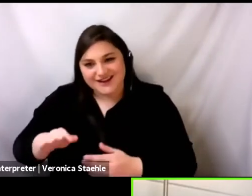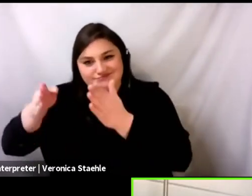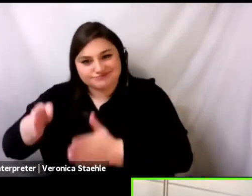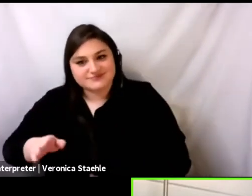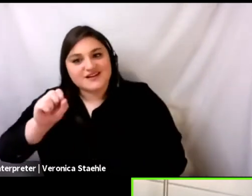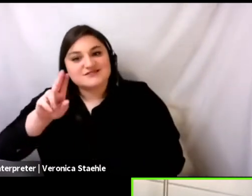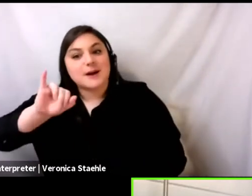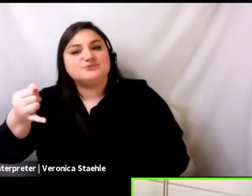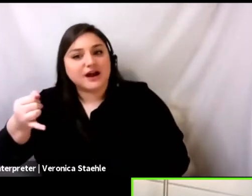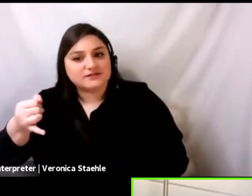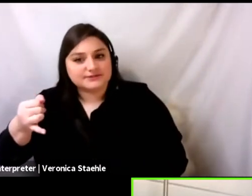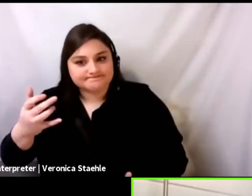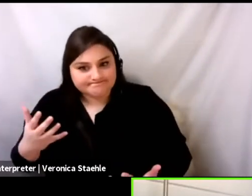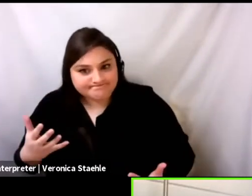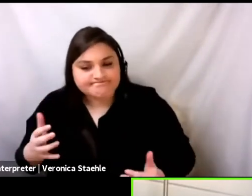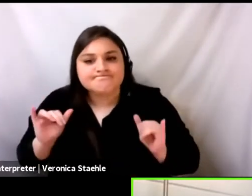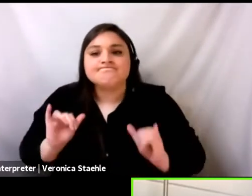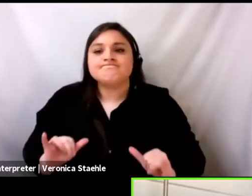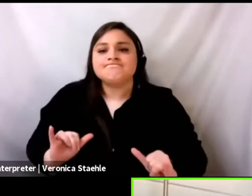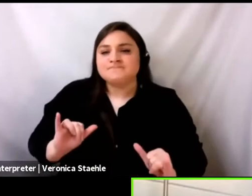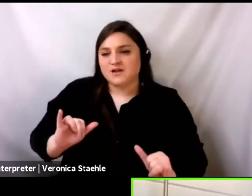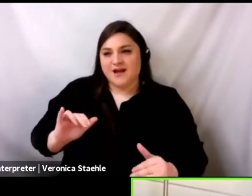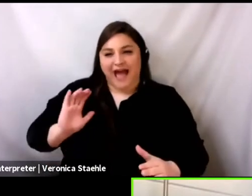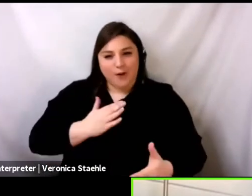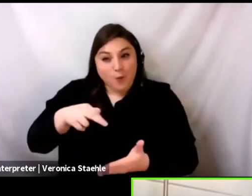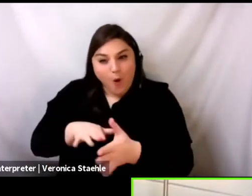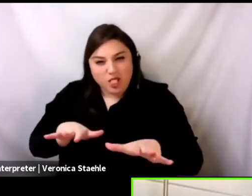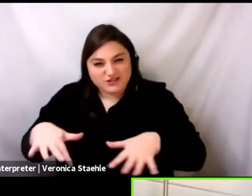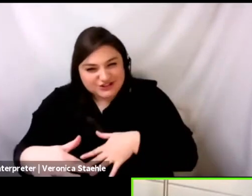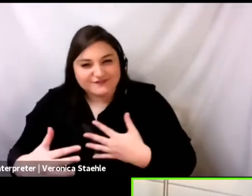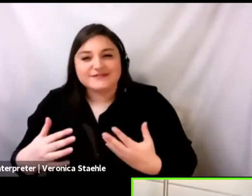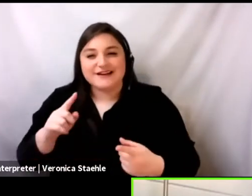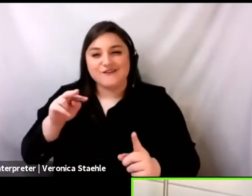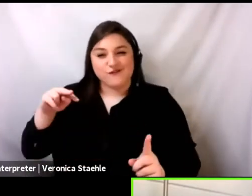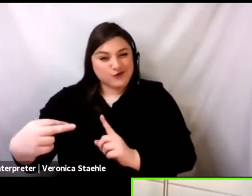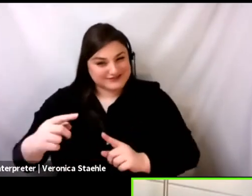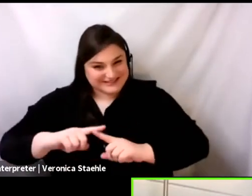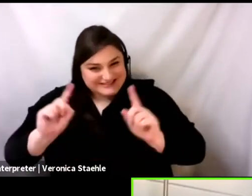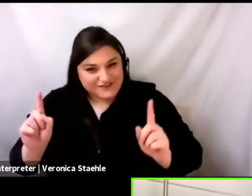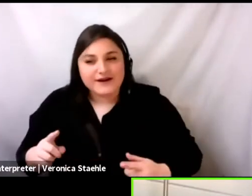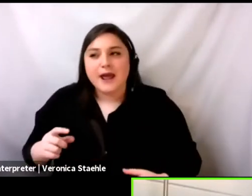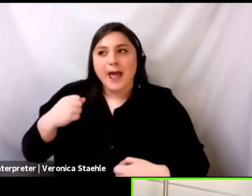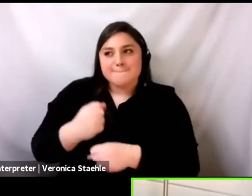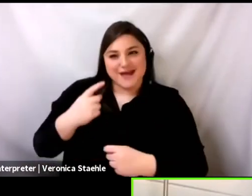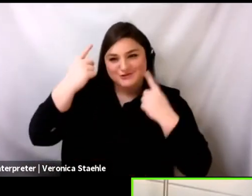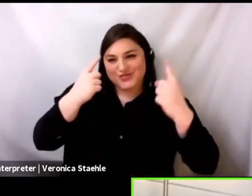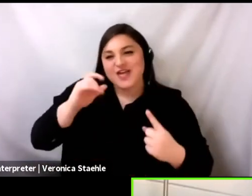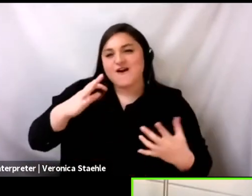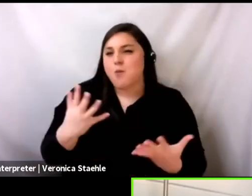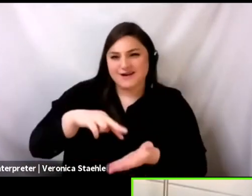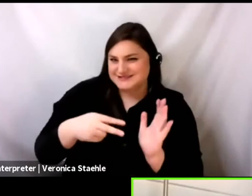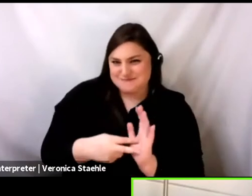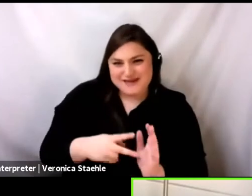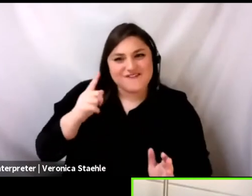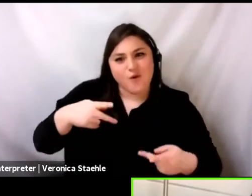how, when you're thinking about informed consent, and also the, the, the readability and legibility of an informed consent in